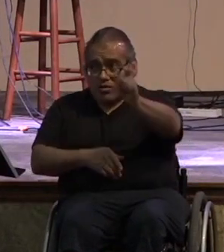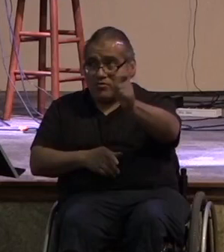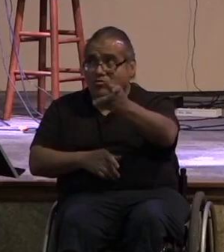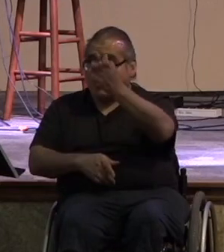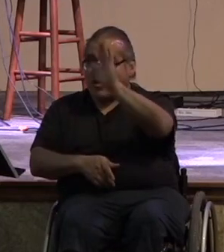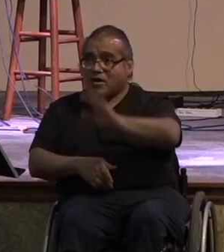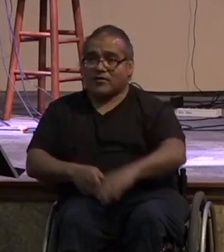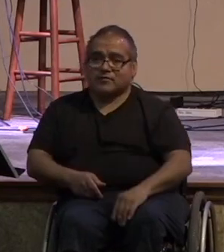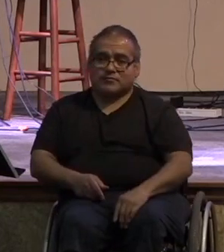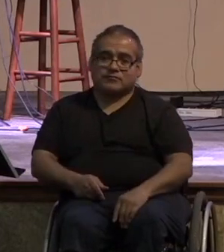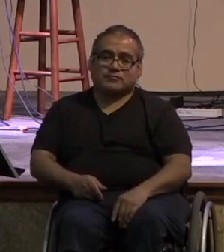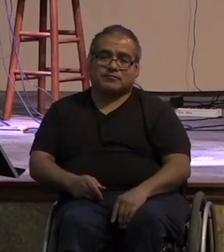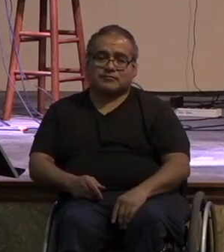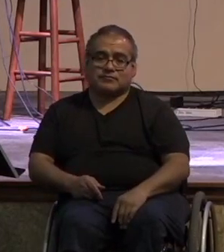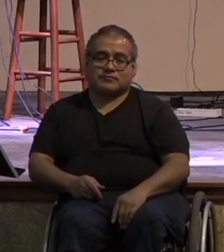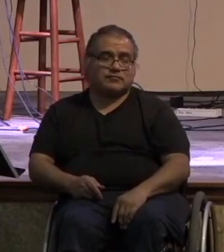and it is part of our mission